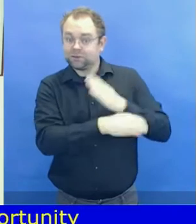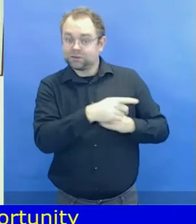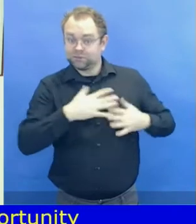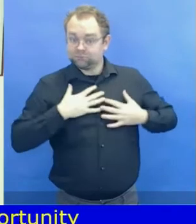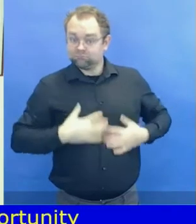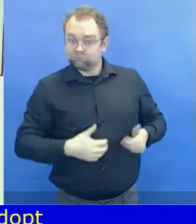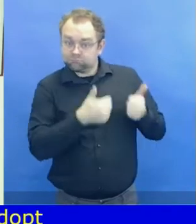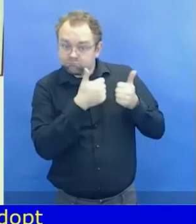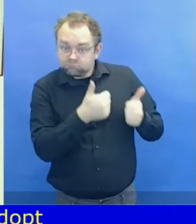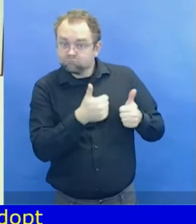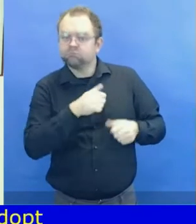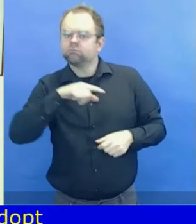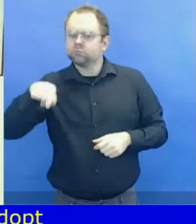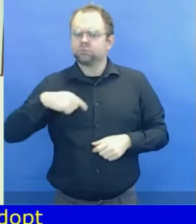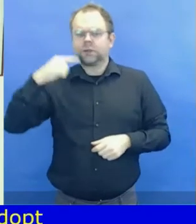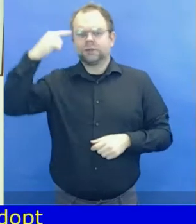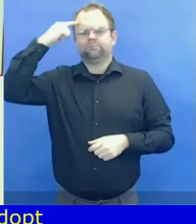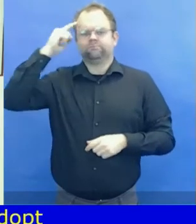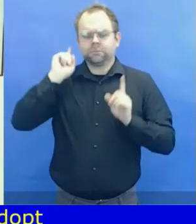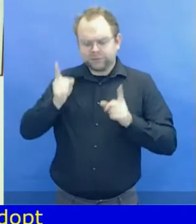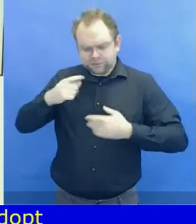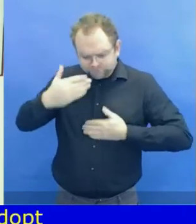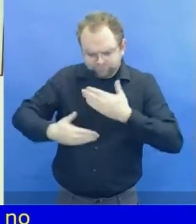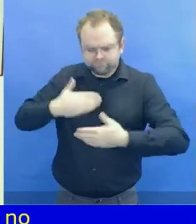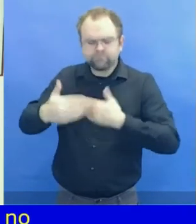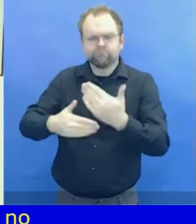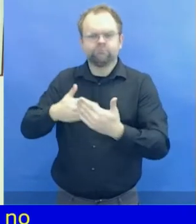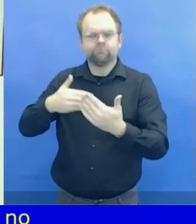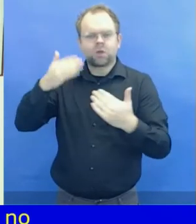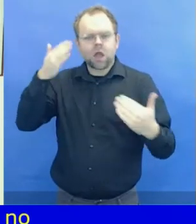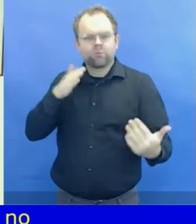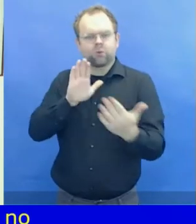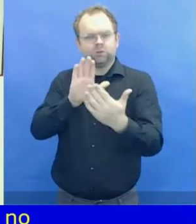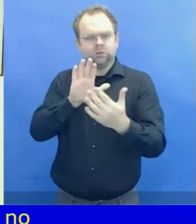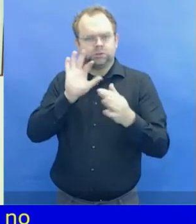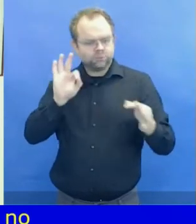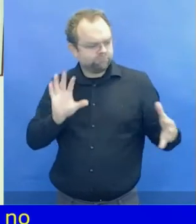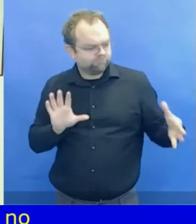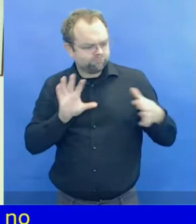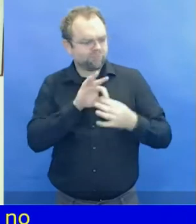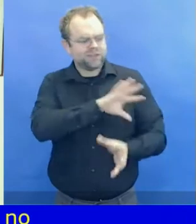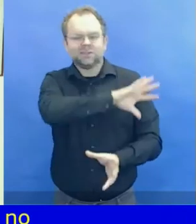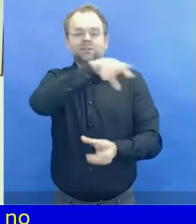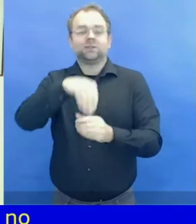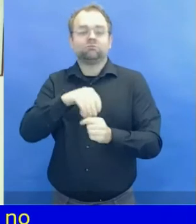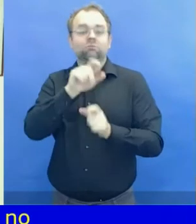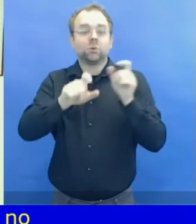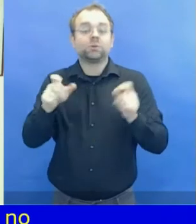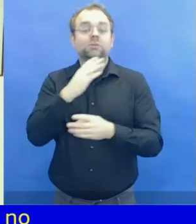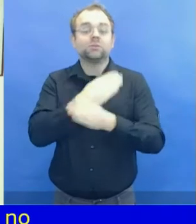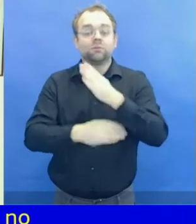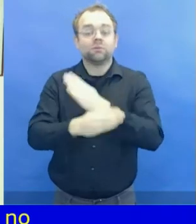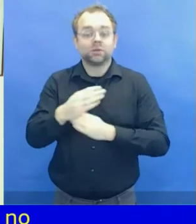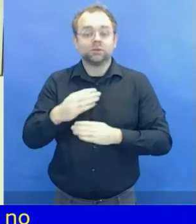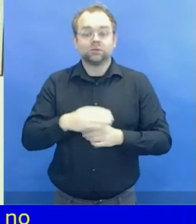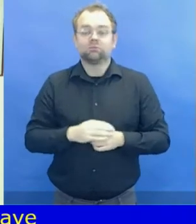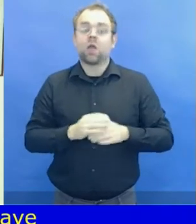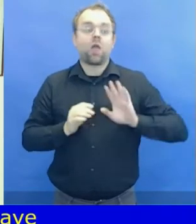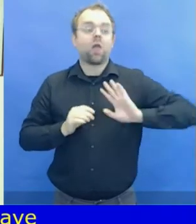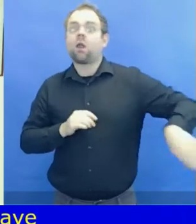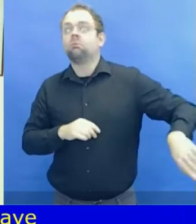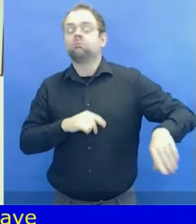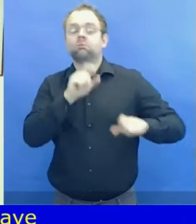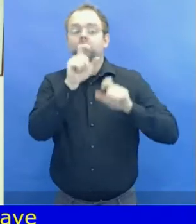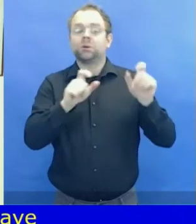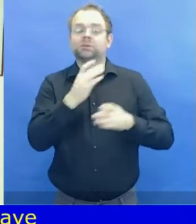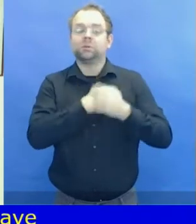These persons must be considered as a priority group in the government responses to the pandemic and measures